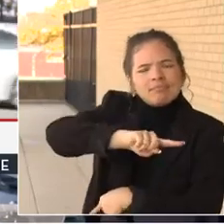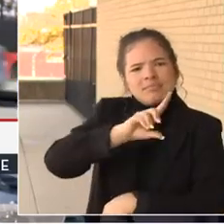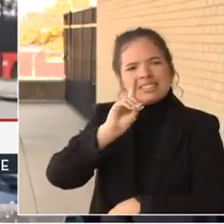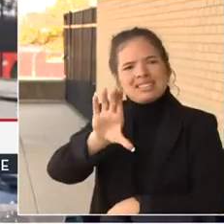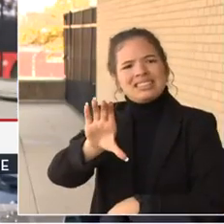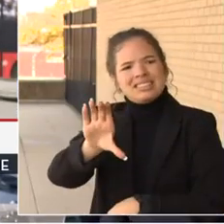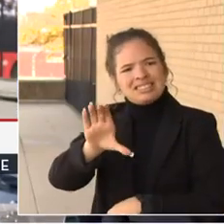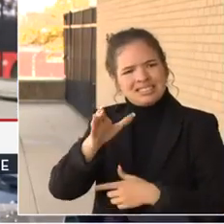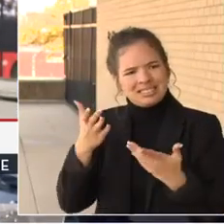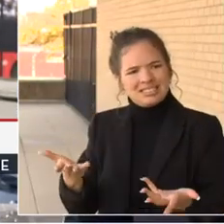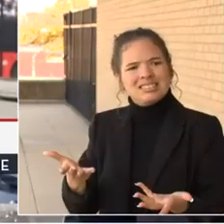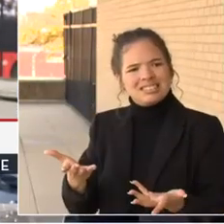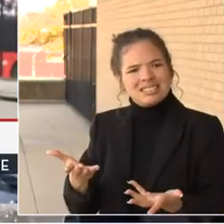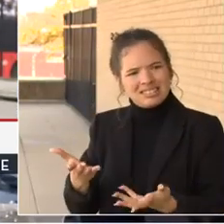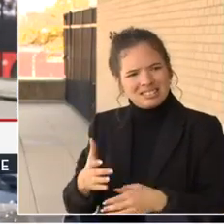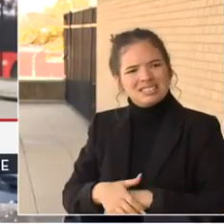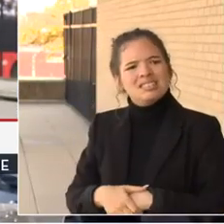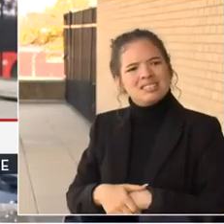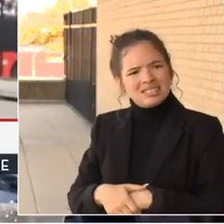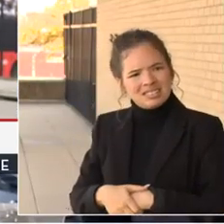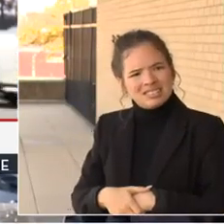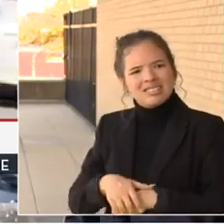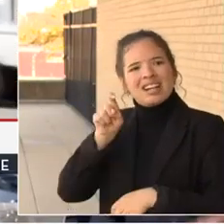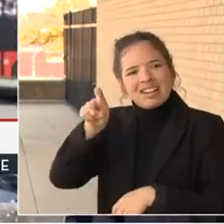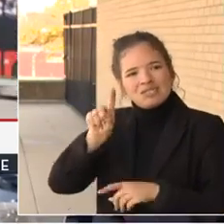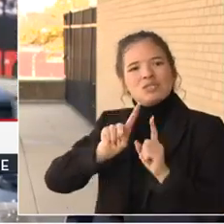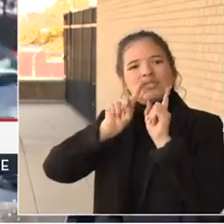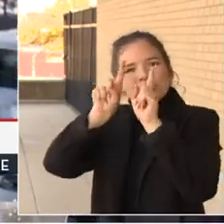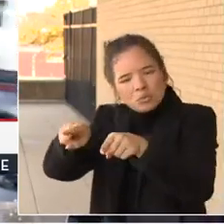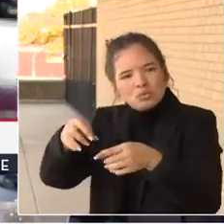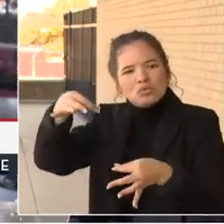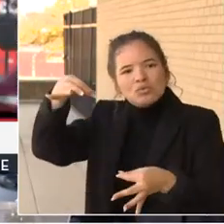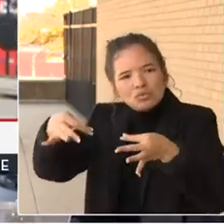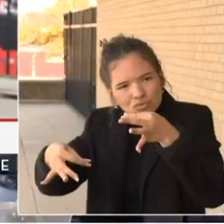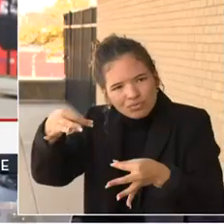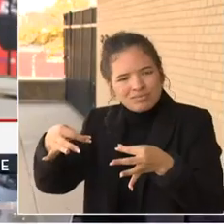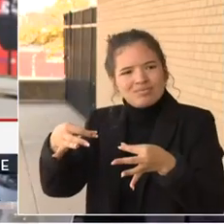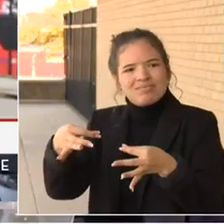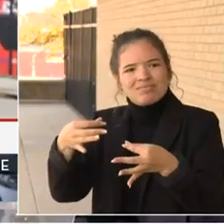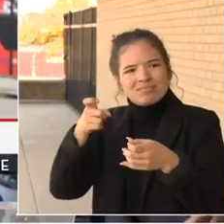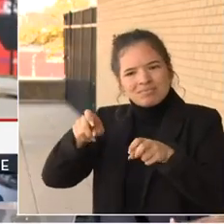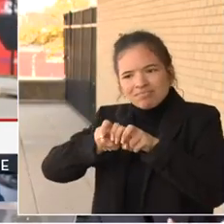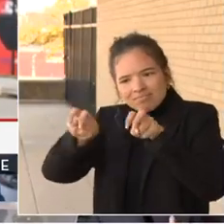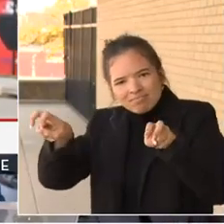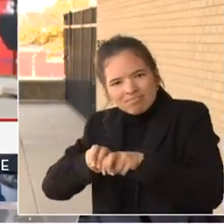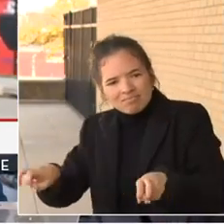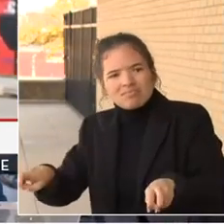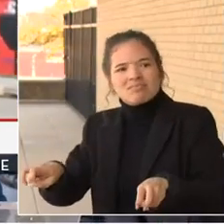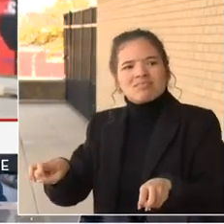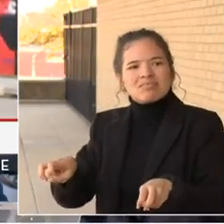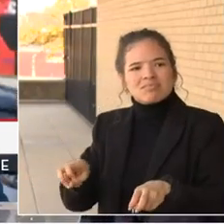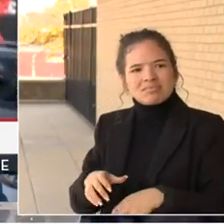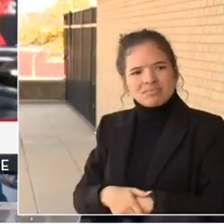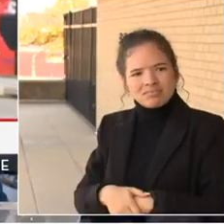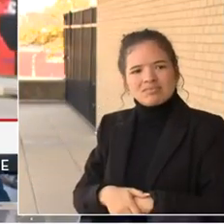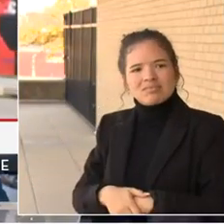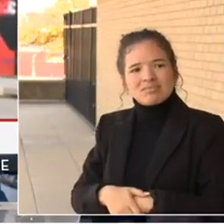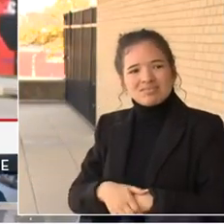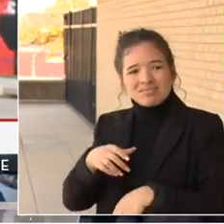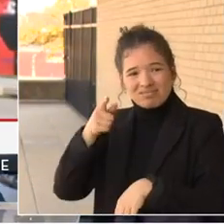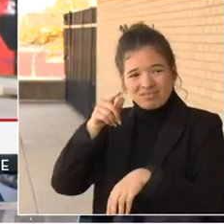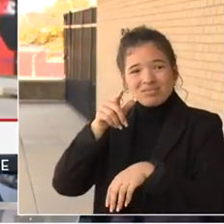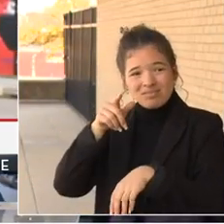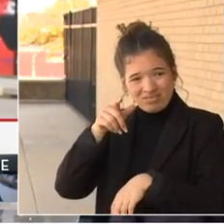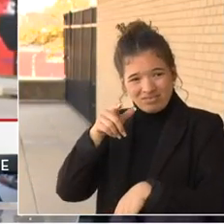I think the U.S. said expect instead of getting two calls for jury service in a year or two years, to get